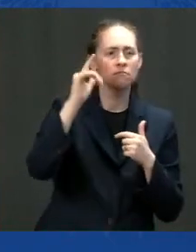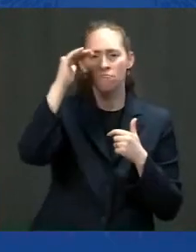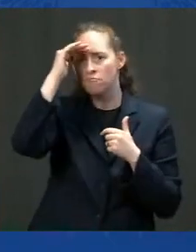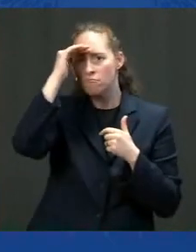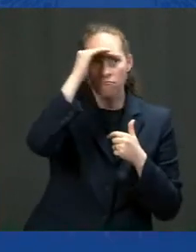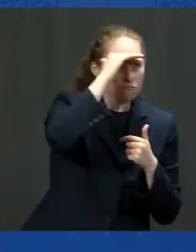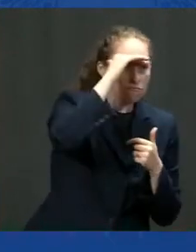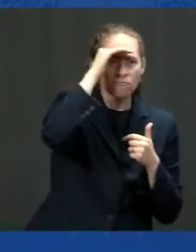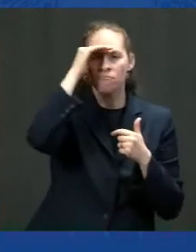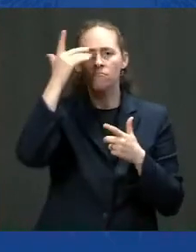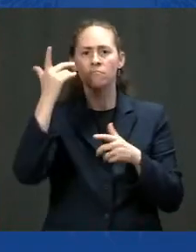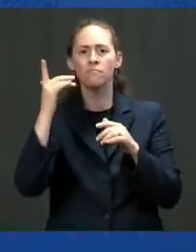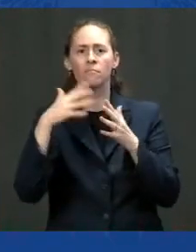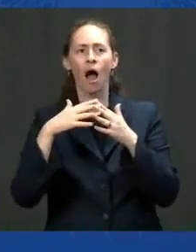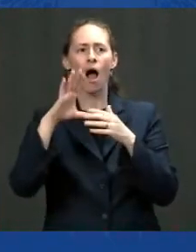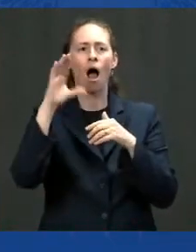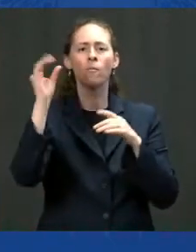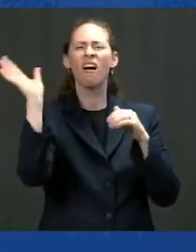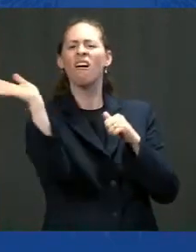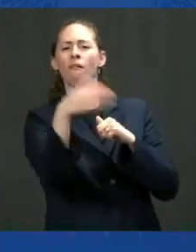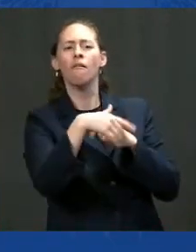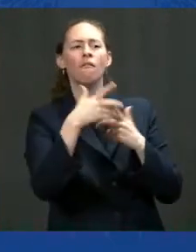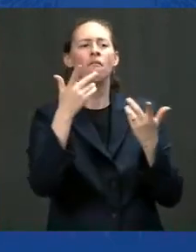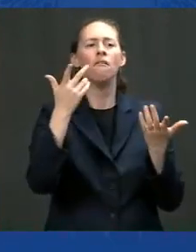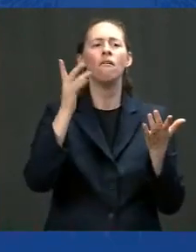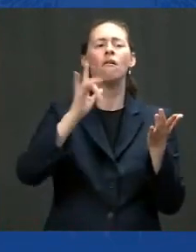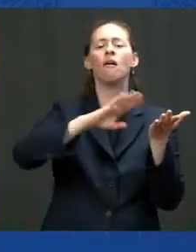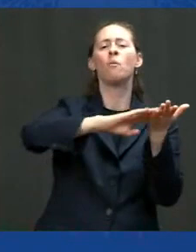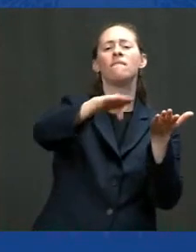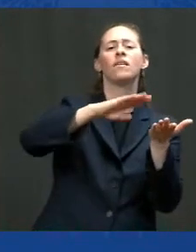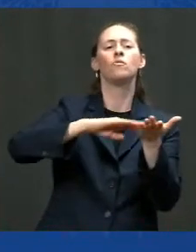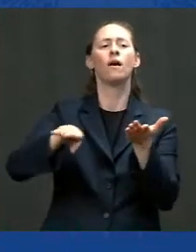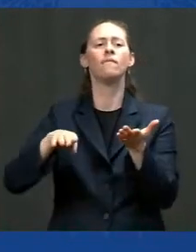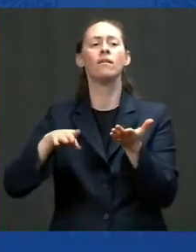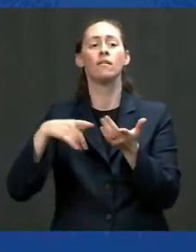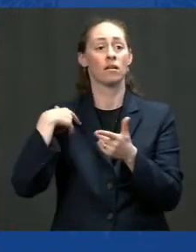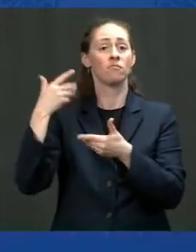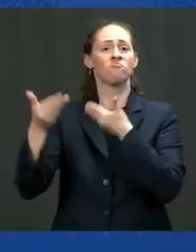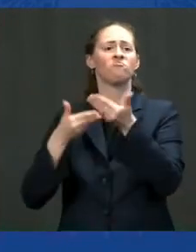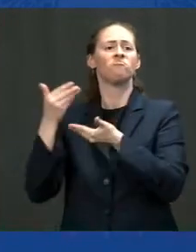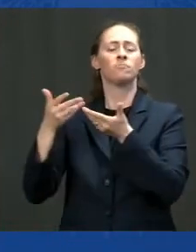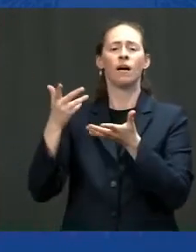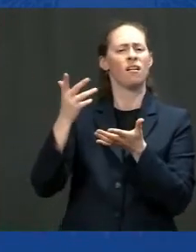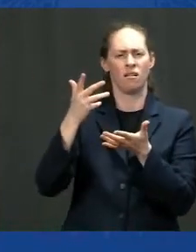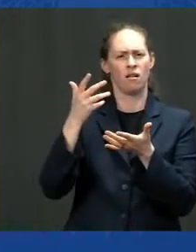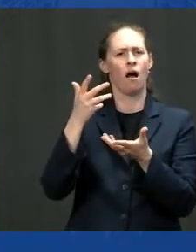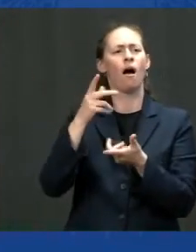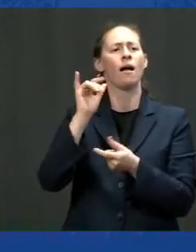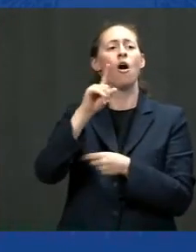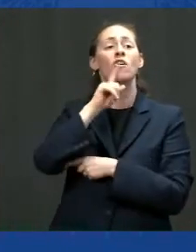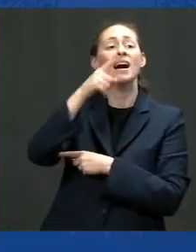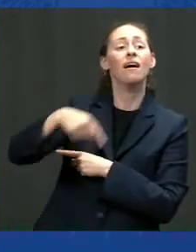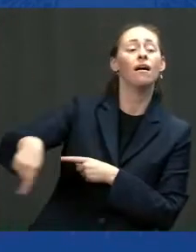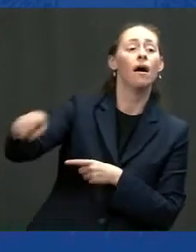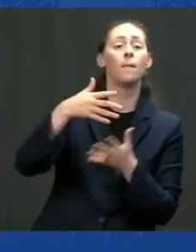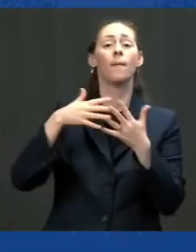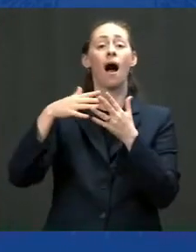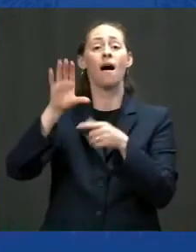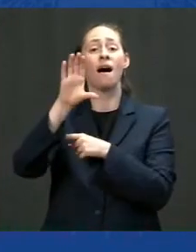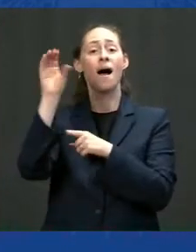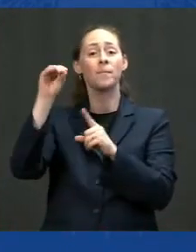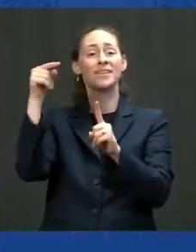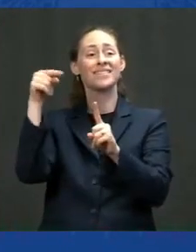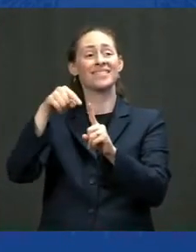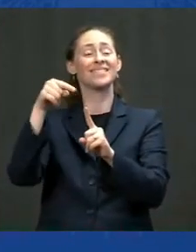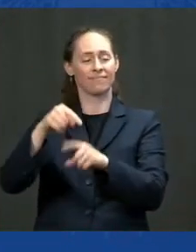So we're going to have to issue a waiver. We'll hire the American company, but that American company is